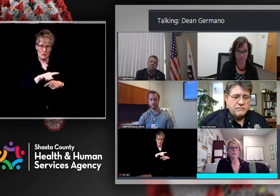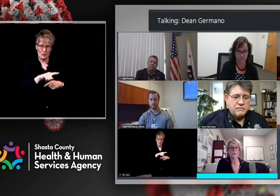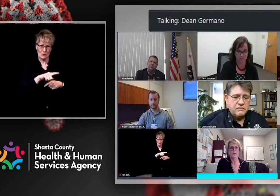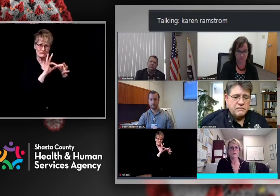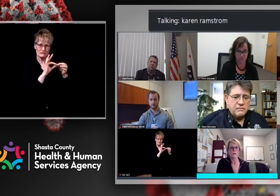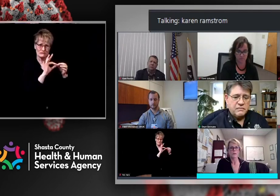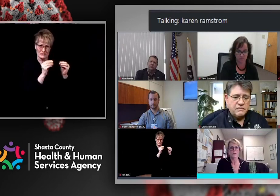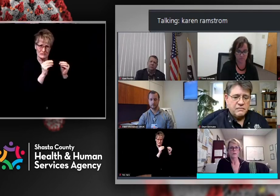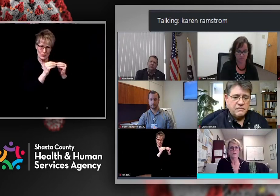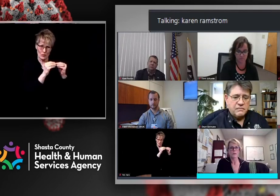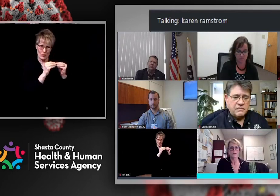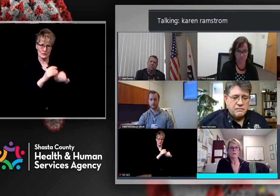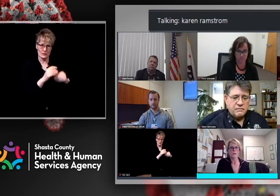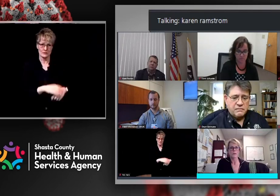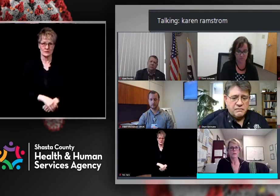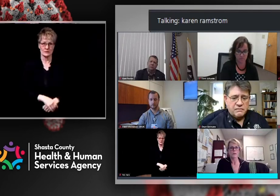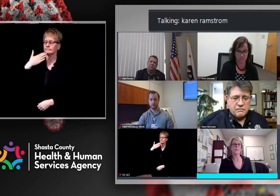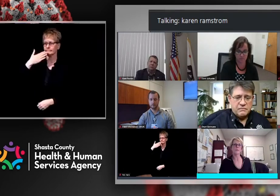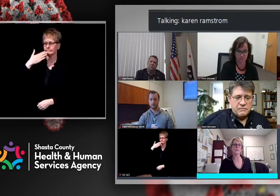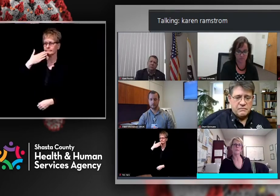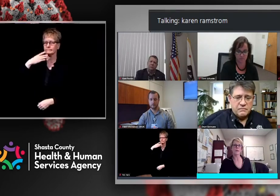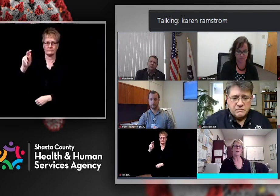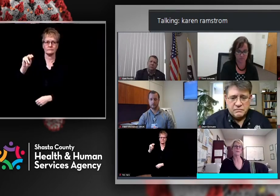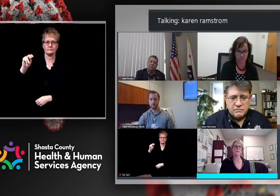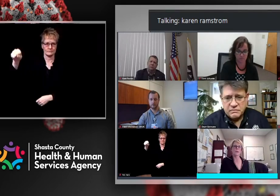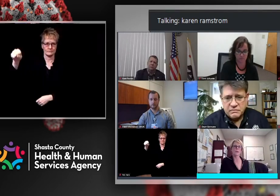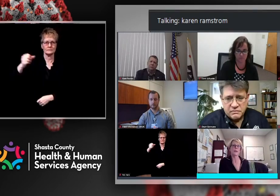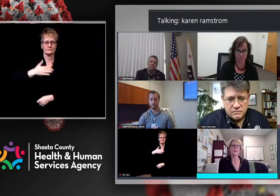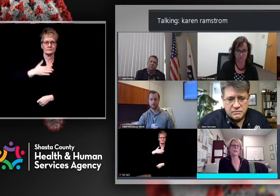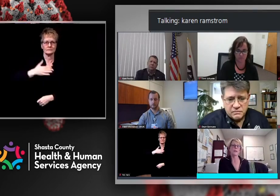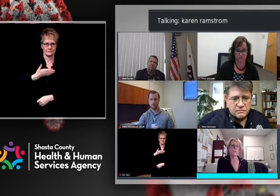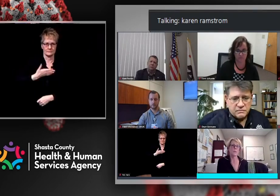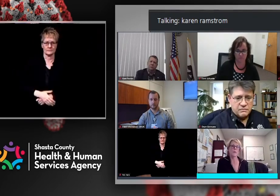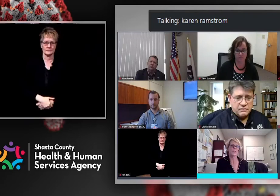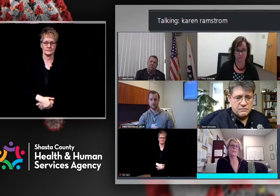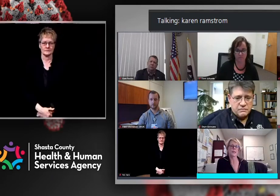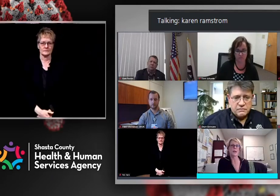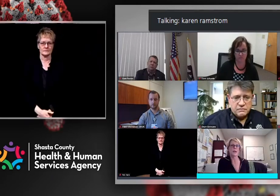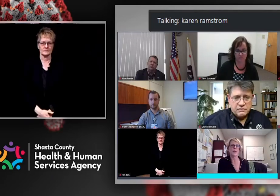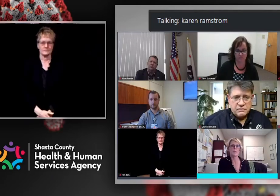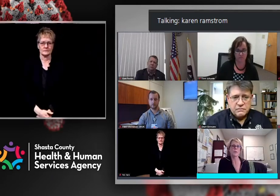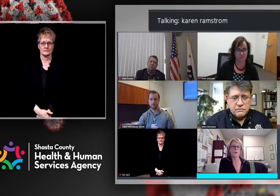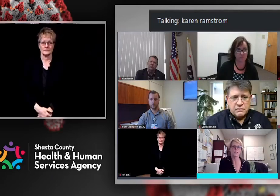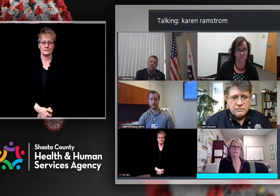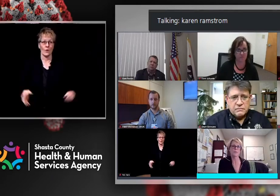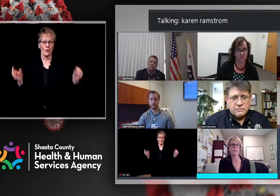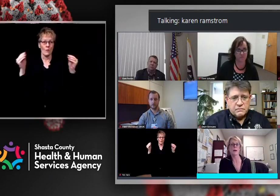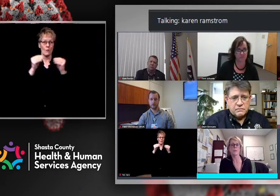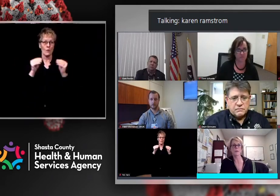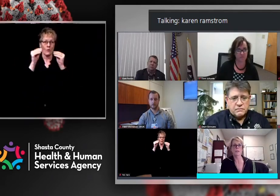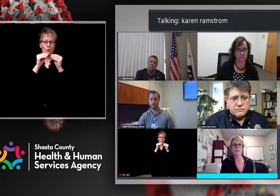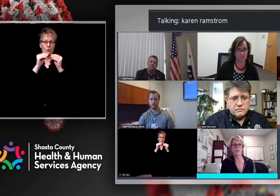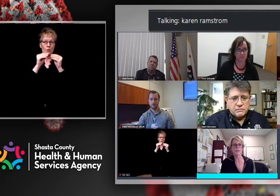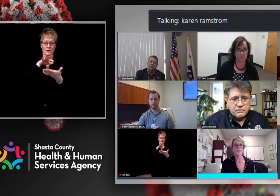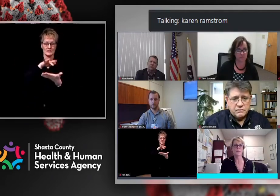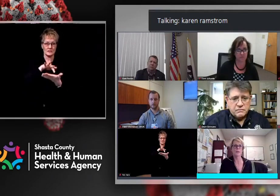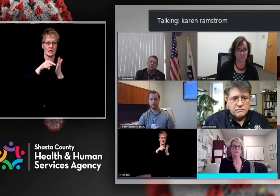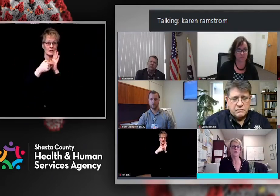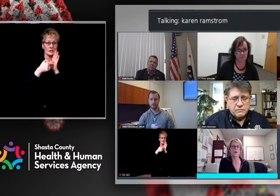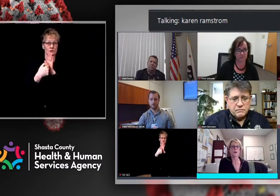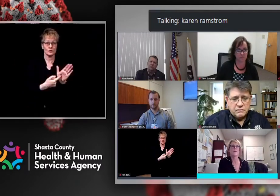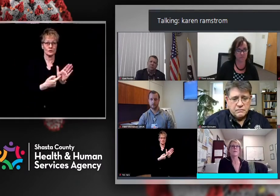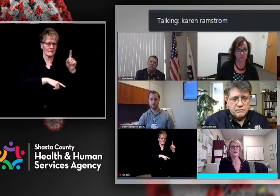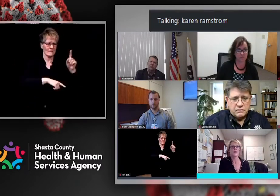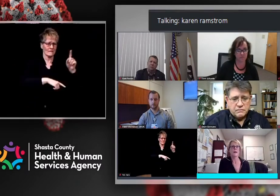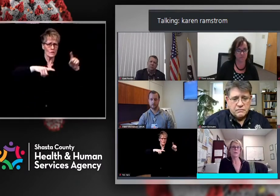Yes. Thank you, Dean. So, um, you're absolutely right. And there's more and more studies coming out across different populations. Some of these